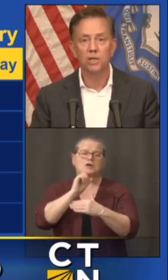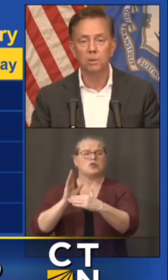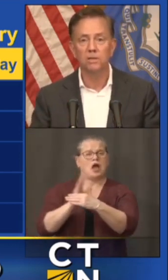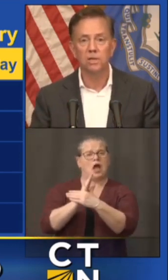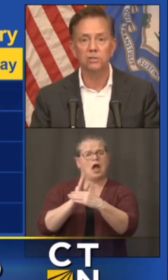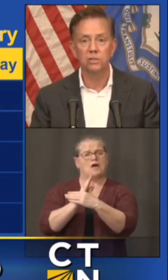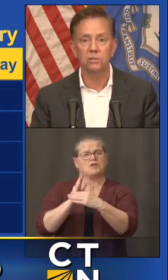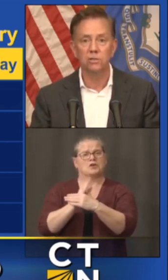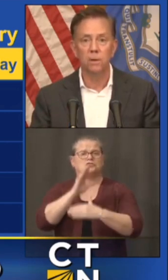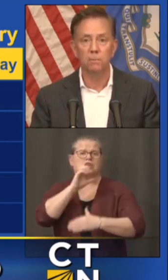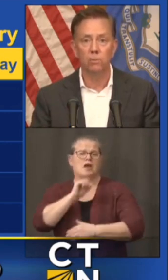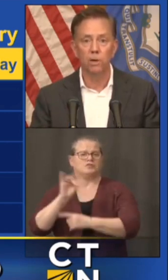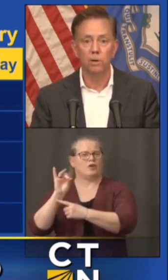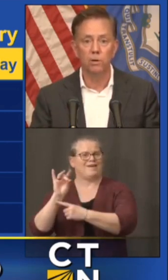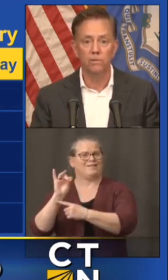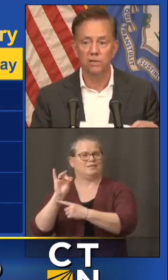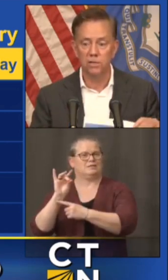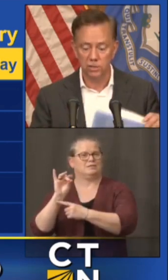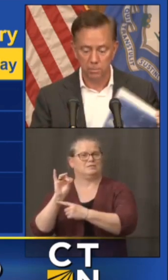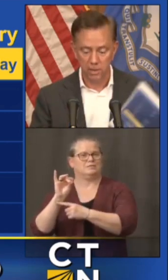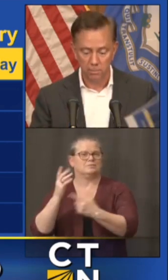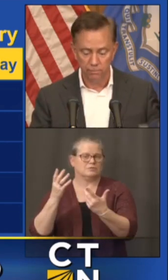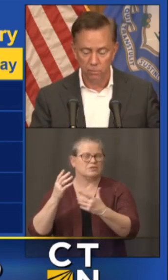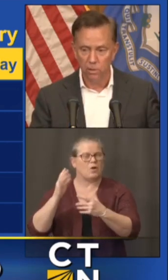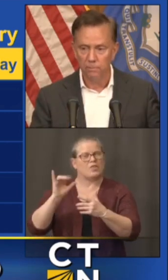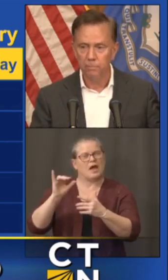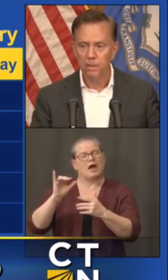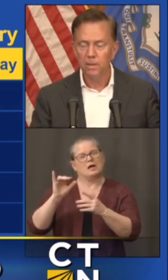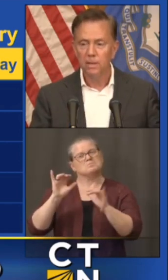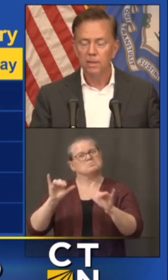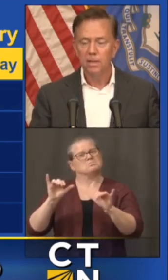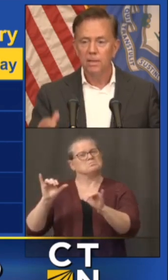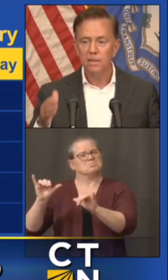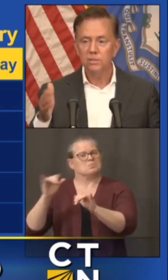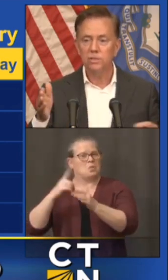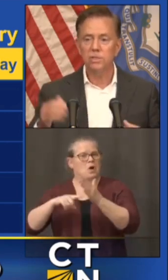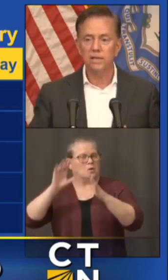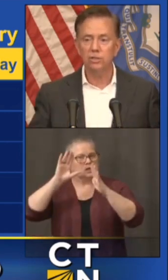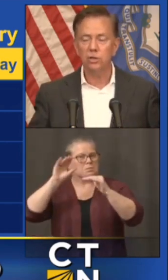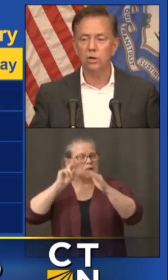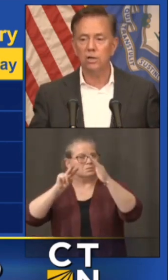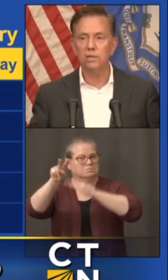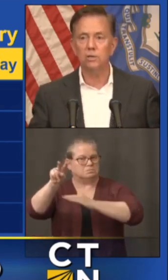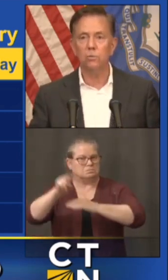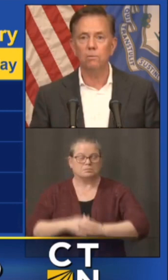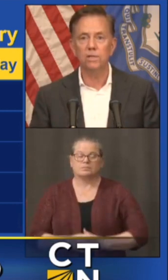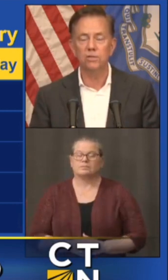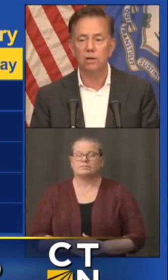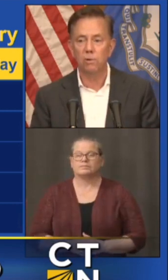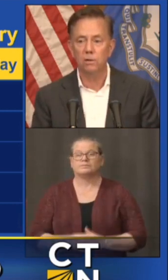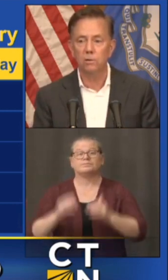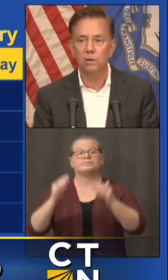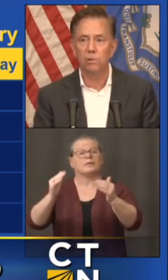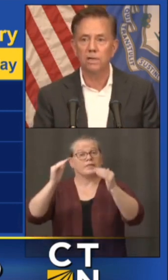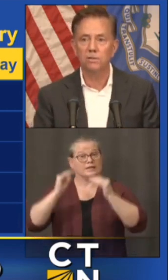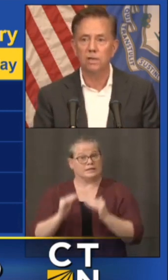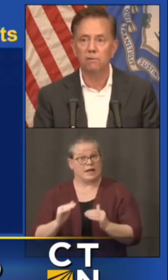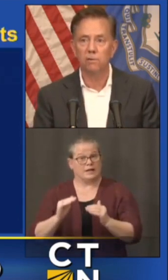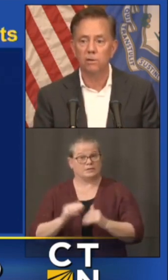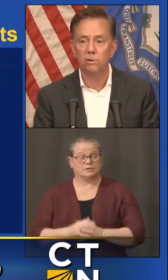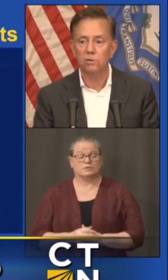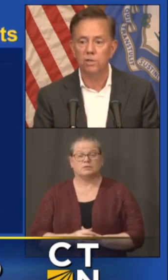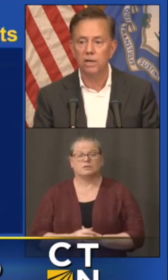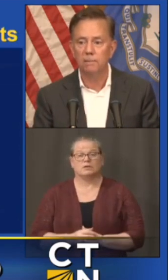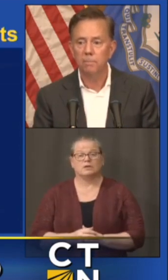hospitalizations as maybe we could have anticipated before this is next chart is the one we said we're going to release